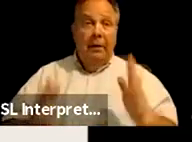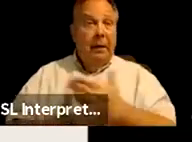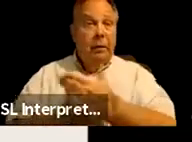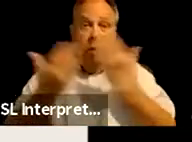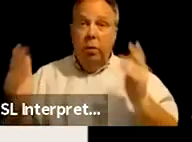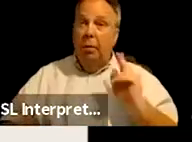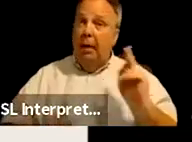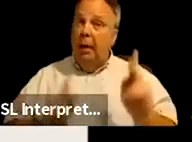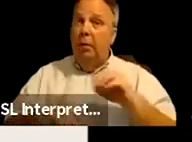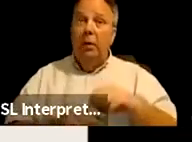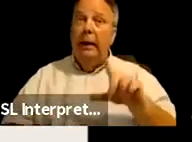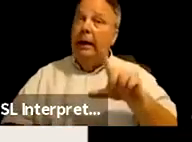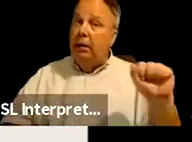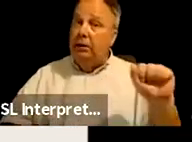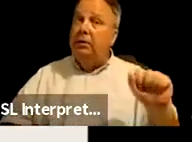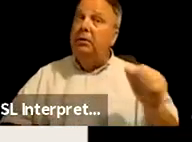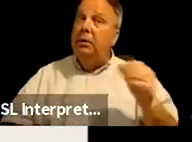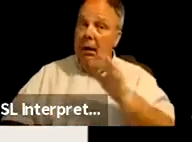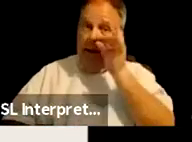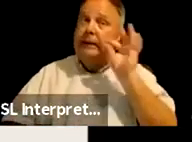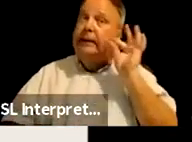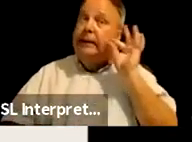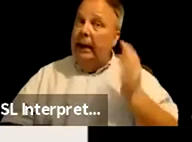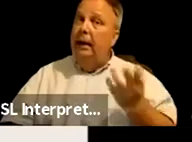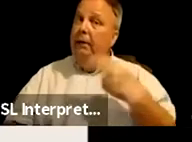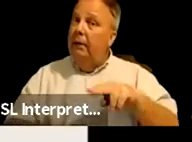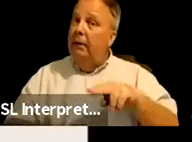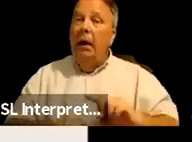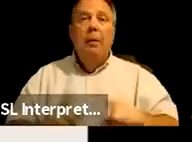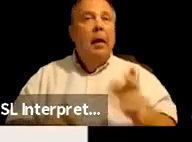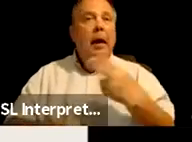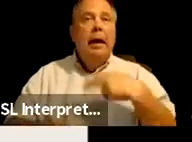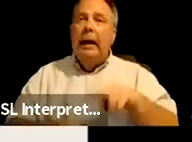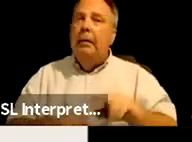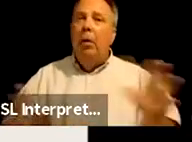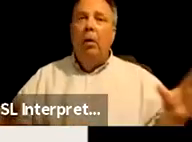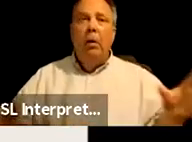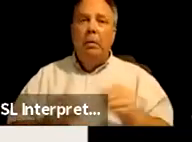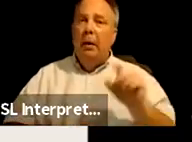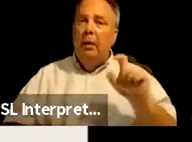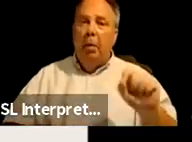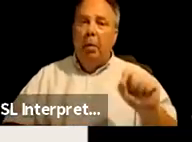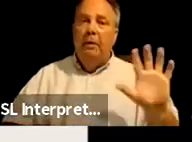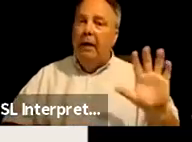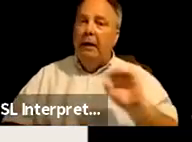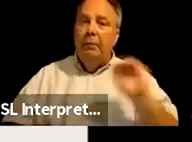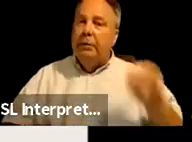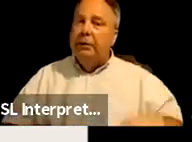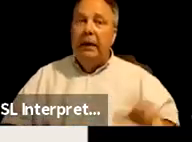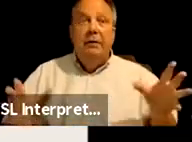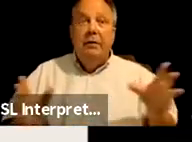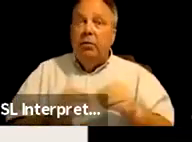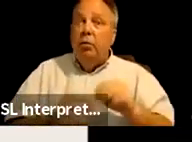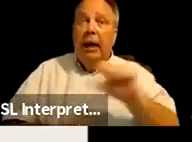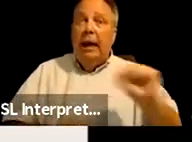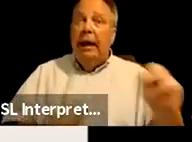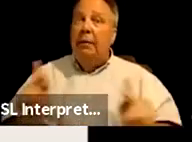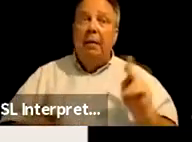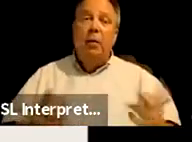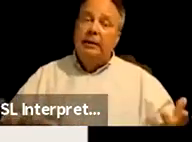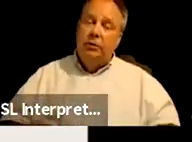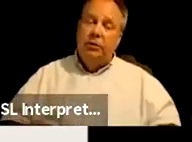in Los Angeles is native, yet native people only make up 0.5% of the total LA population.